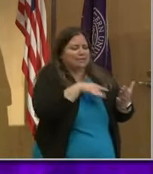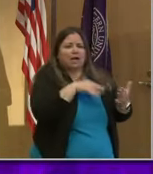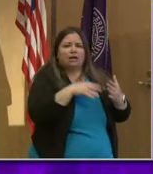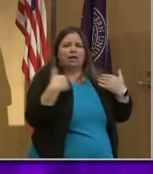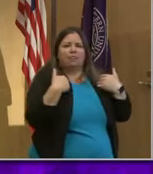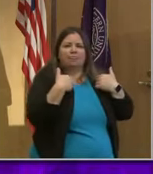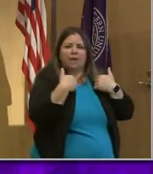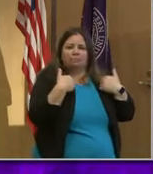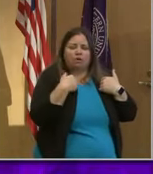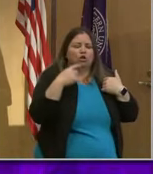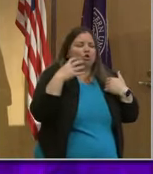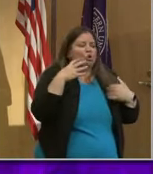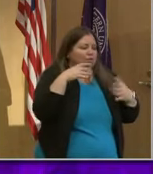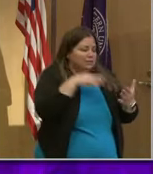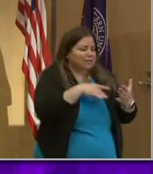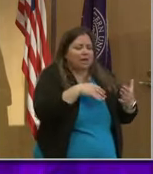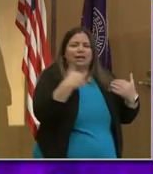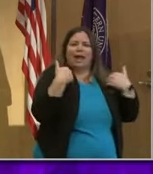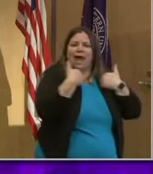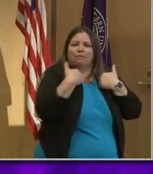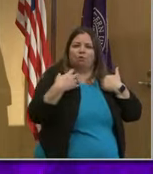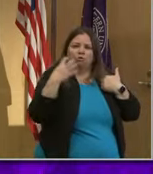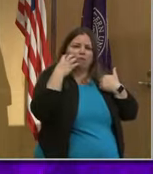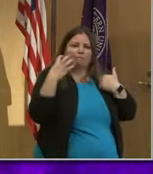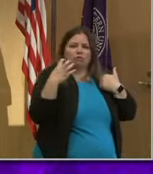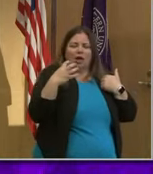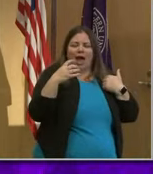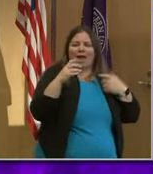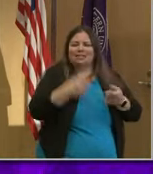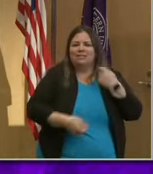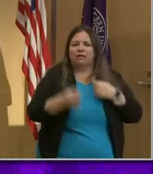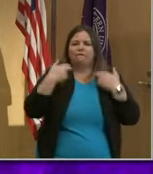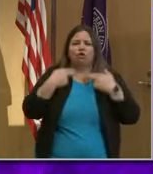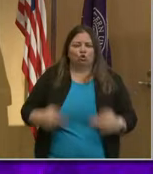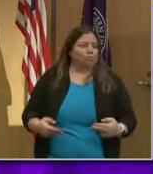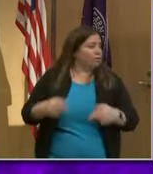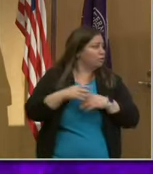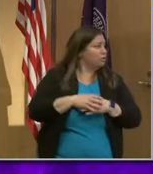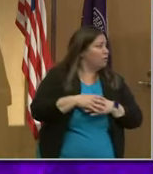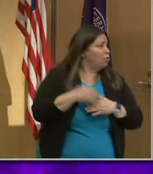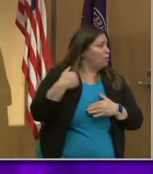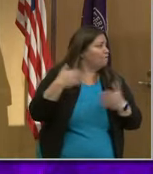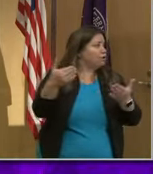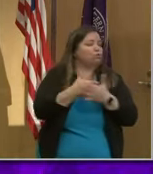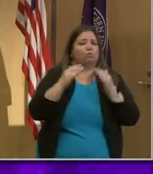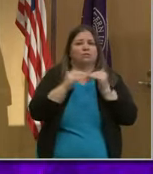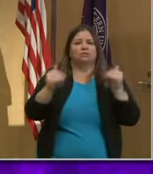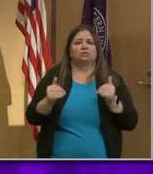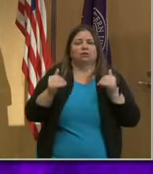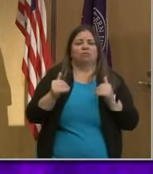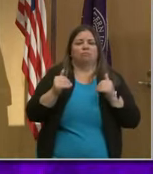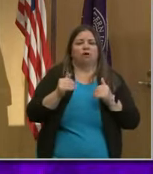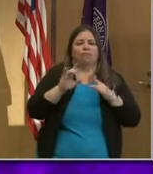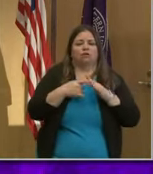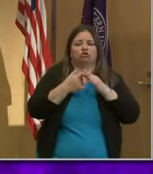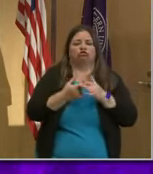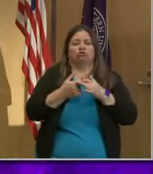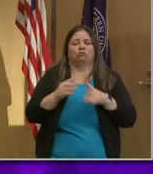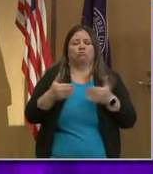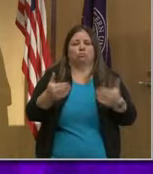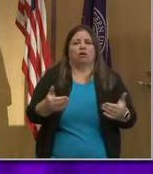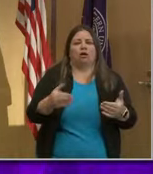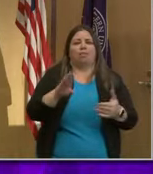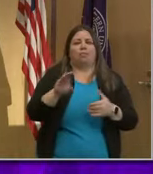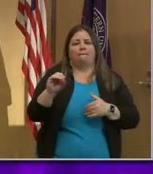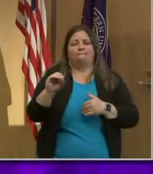studying animal inflammation instead of human inflammation. So we will have these new systems that will get off the ground when the